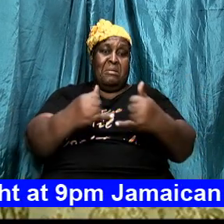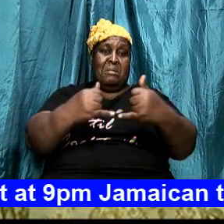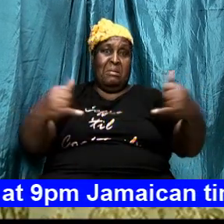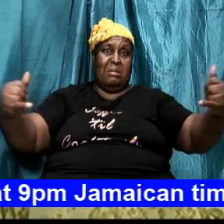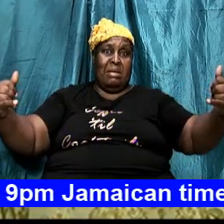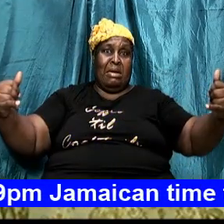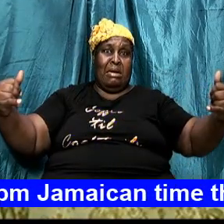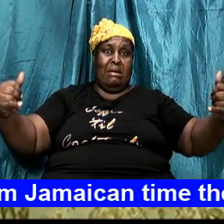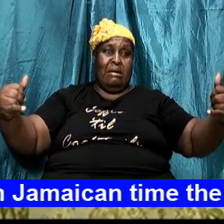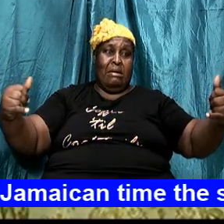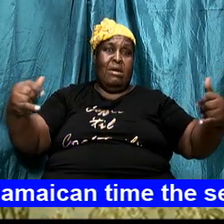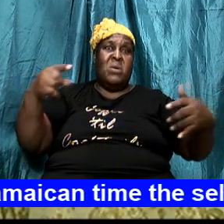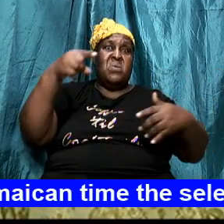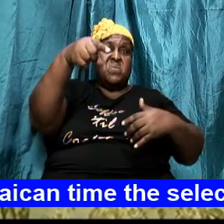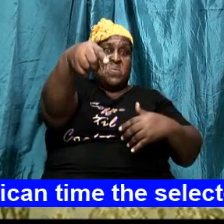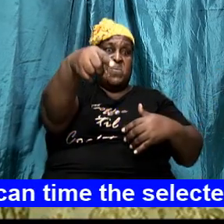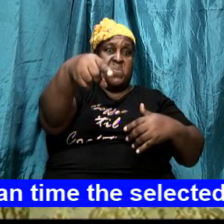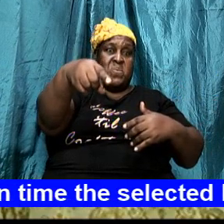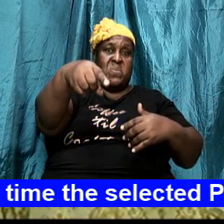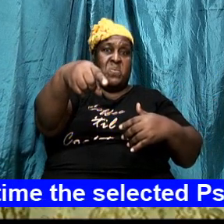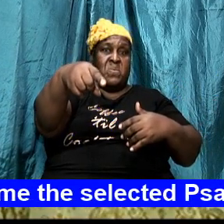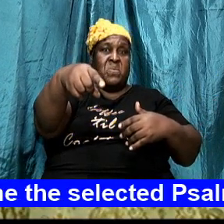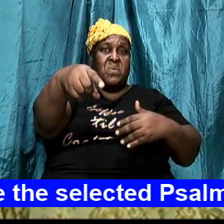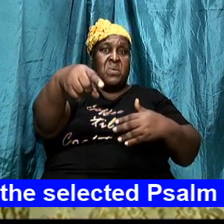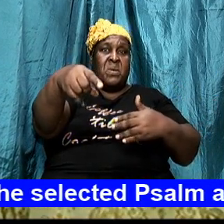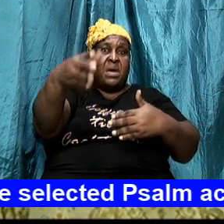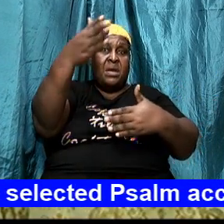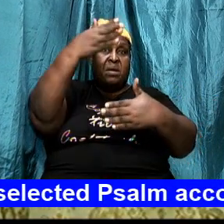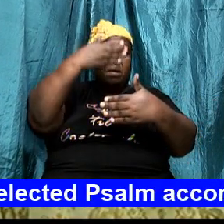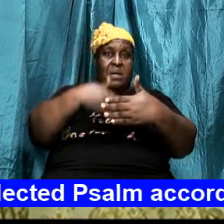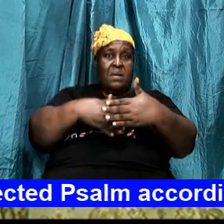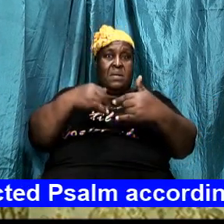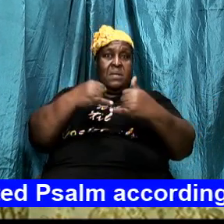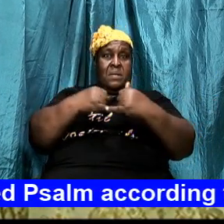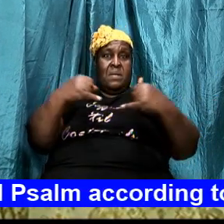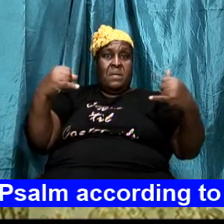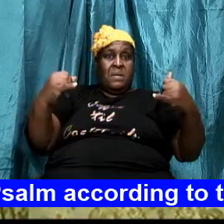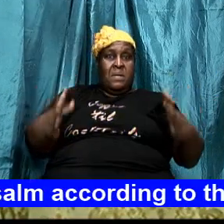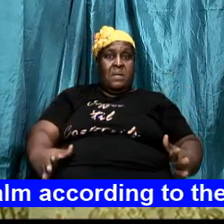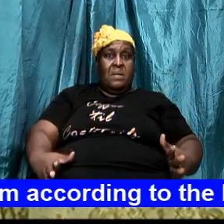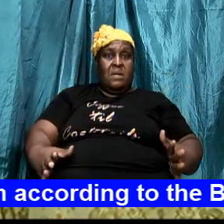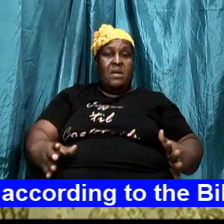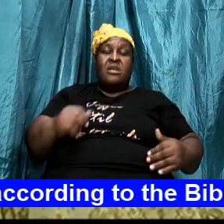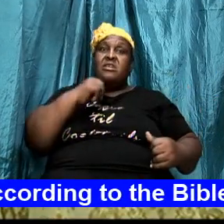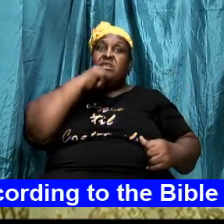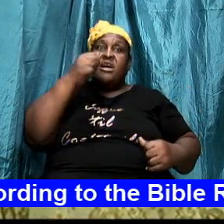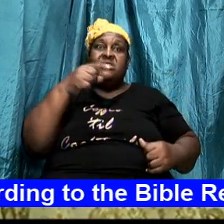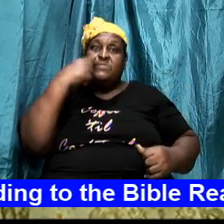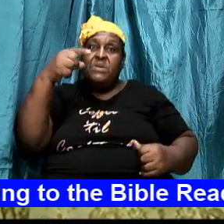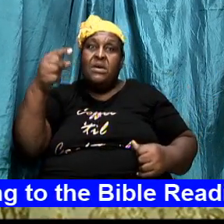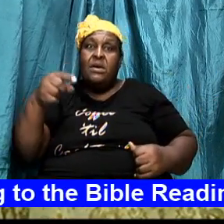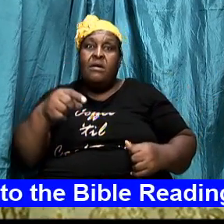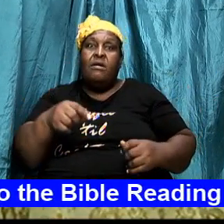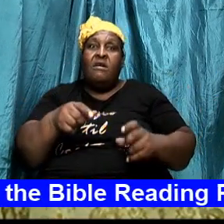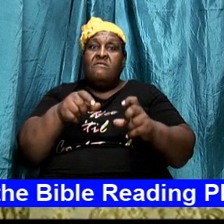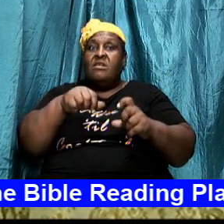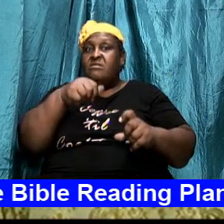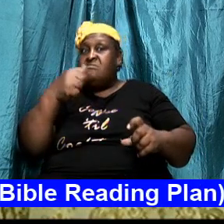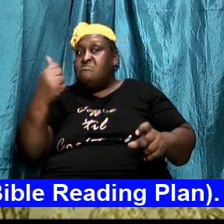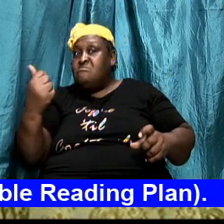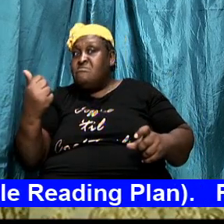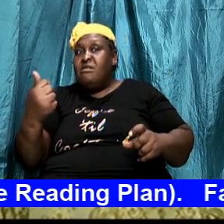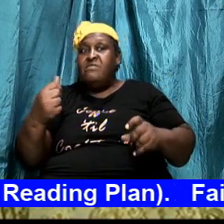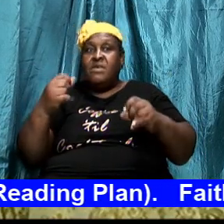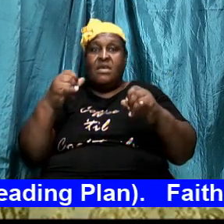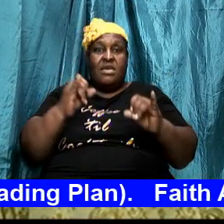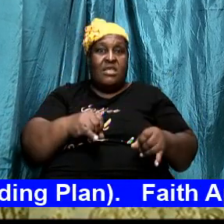and I am not talking about another individual being on the other side I am not talking about somebody that is unsafe